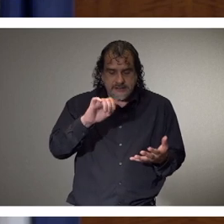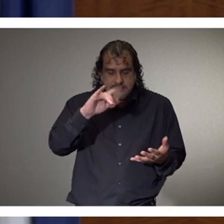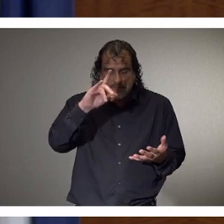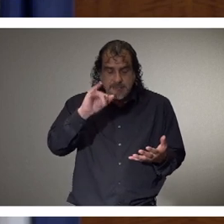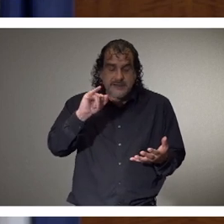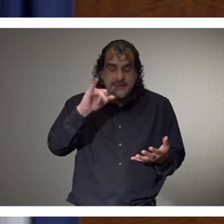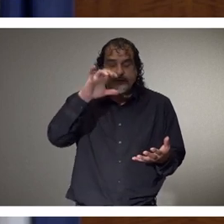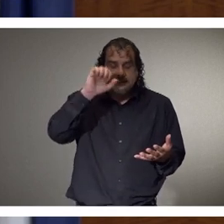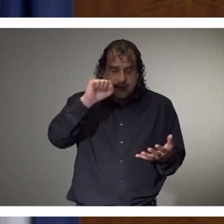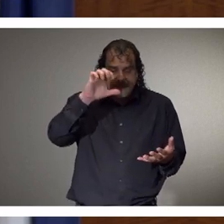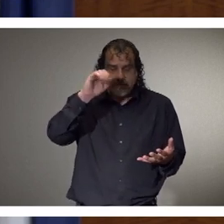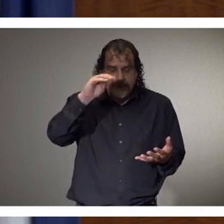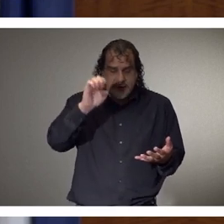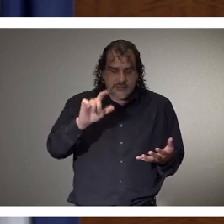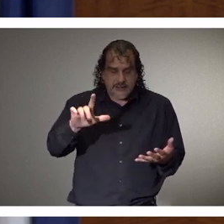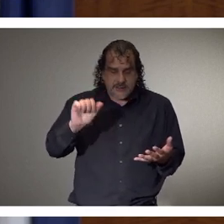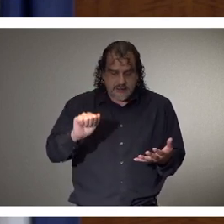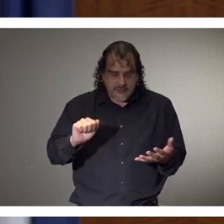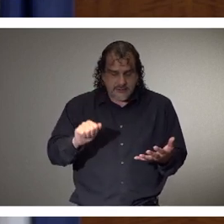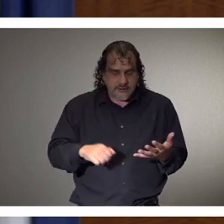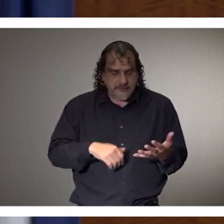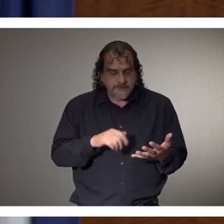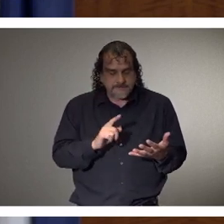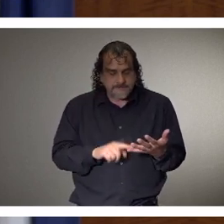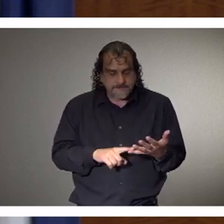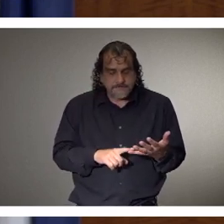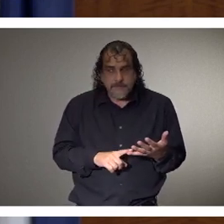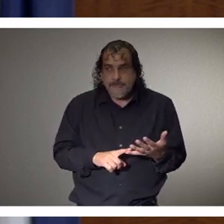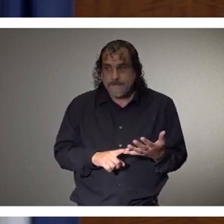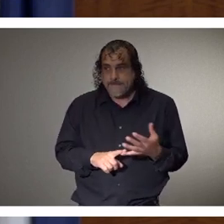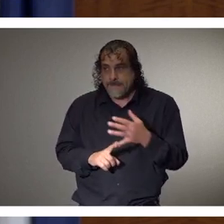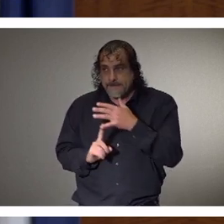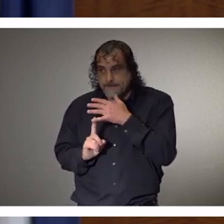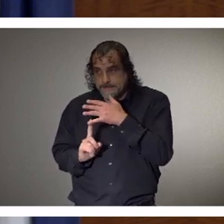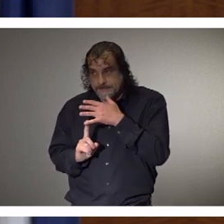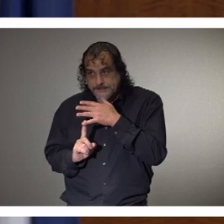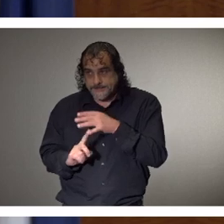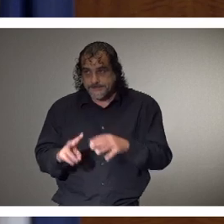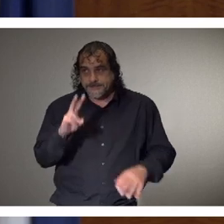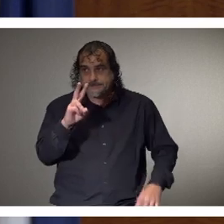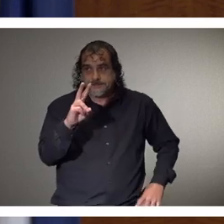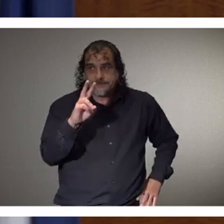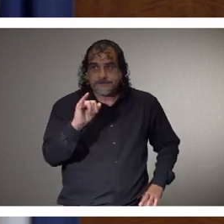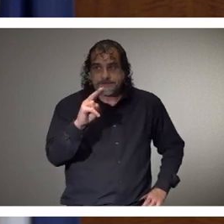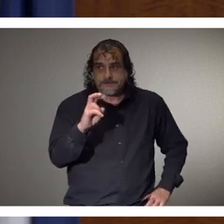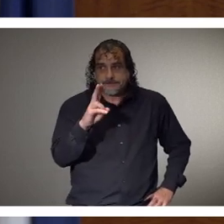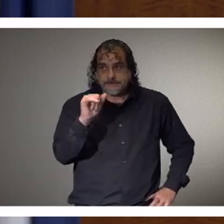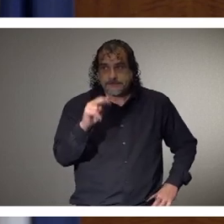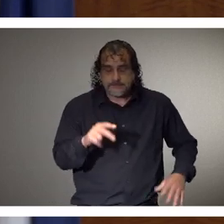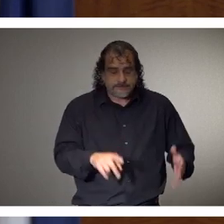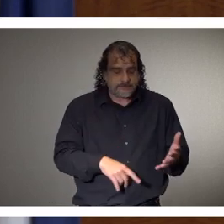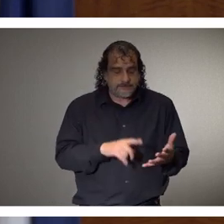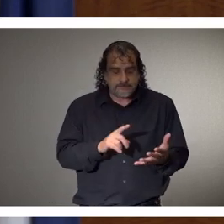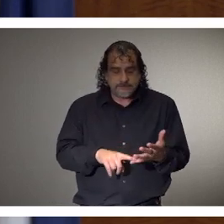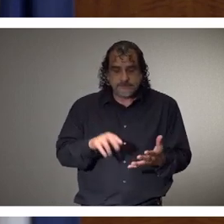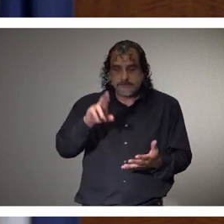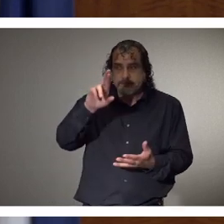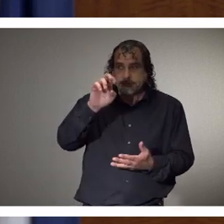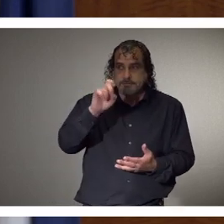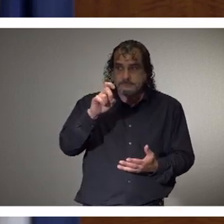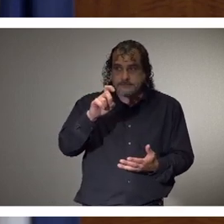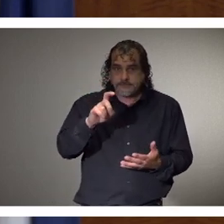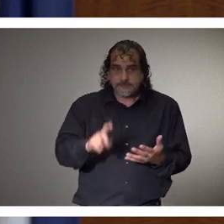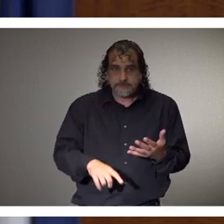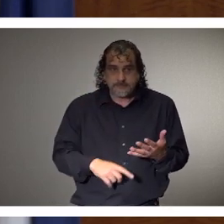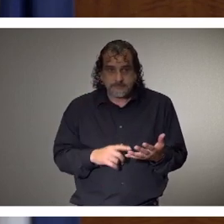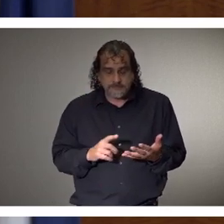loves doing pageants and being in the Girl Scouts. Vivian Richardson, happy birthday to Rhett Corley, who